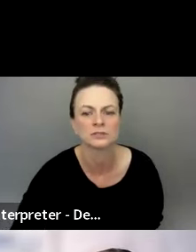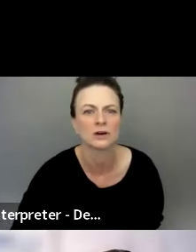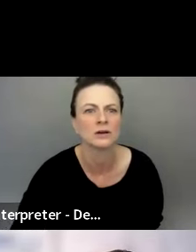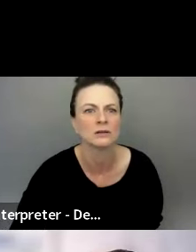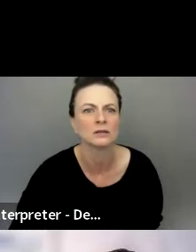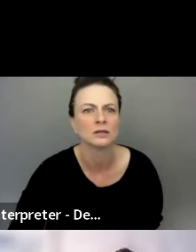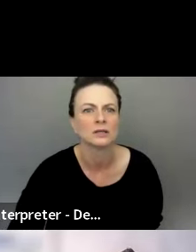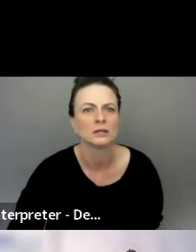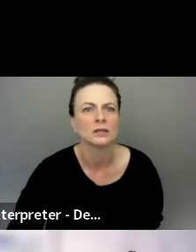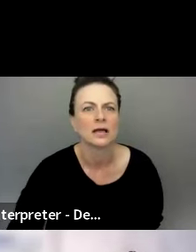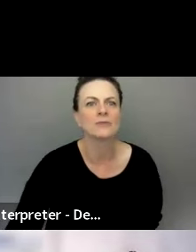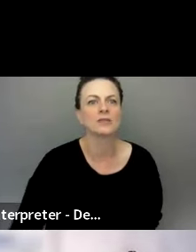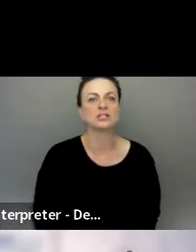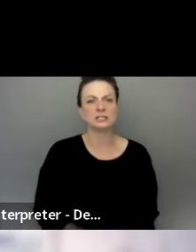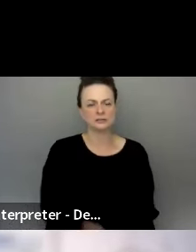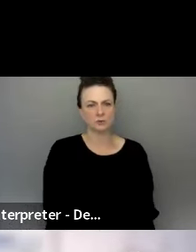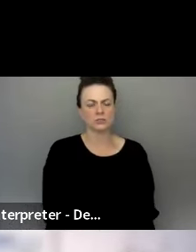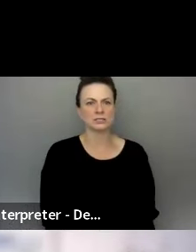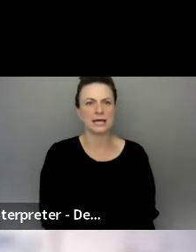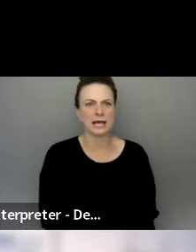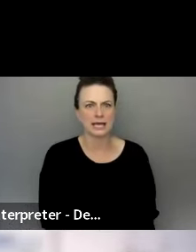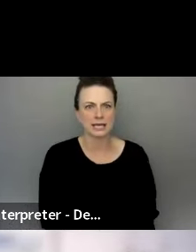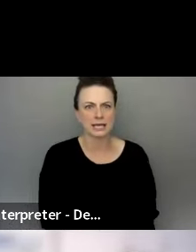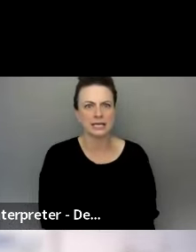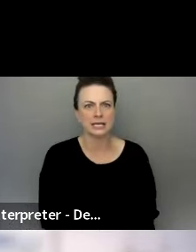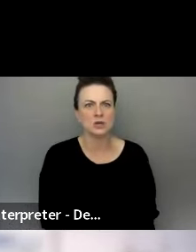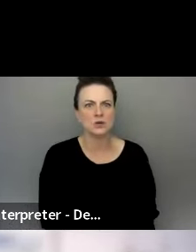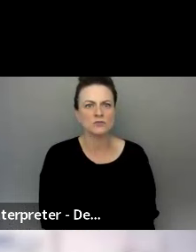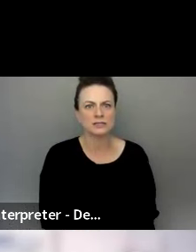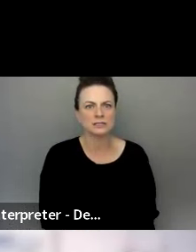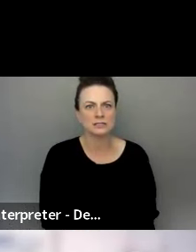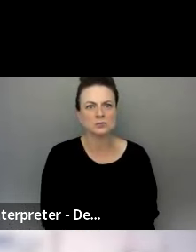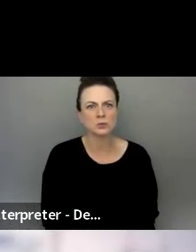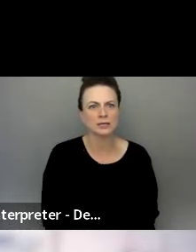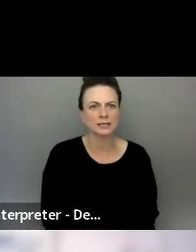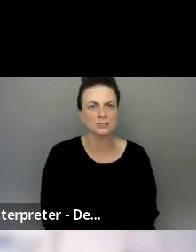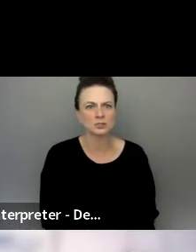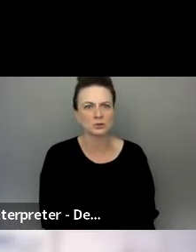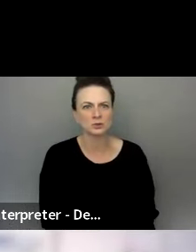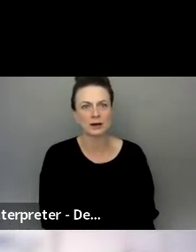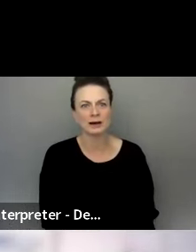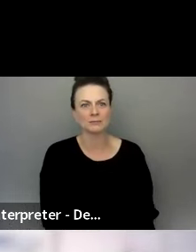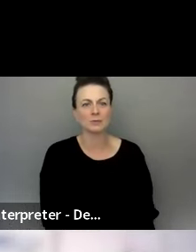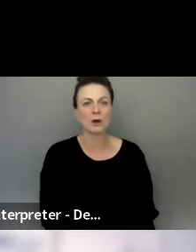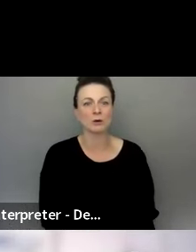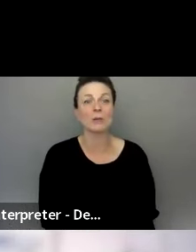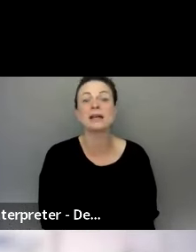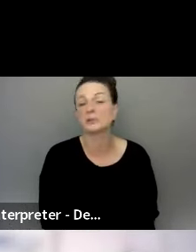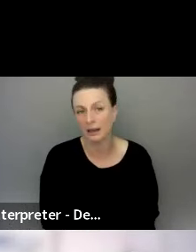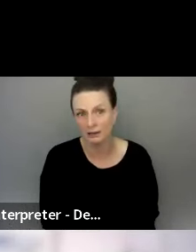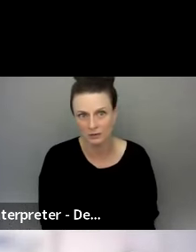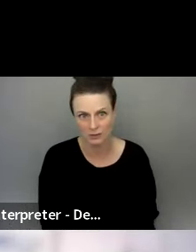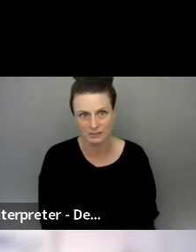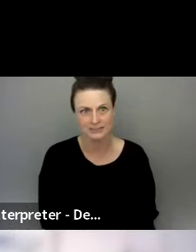First of all, and the agenda for today, any new faces we need to welcome.